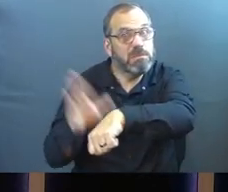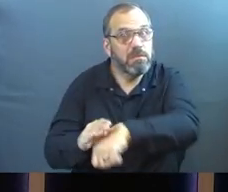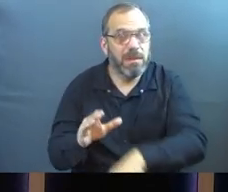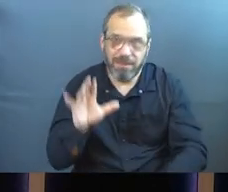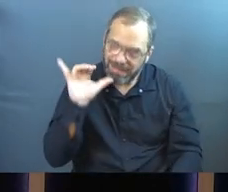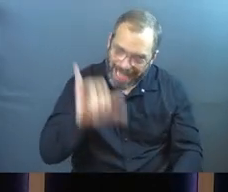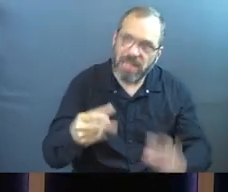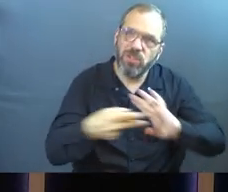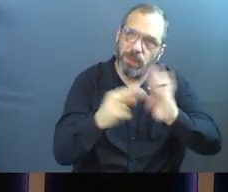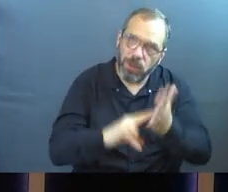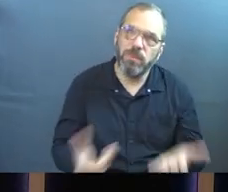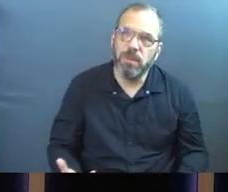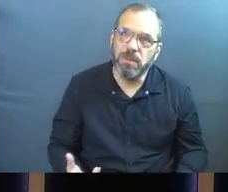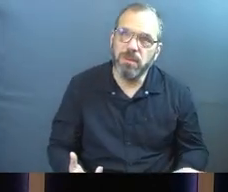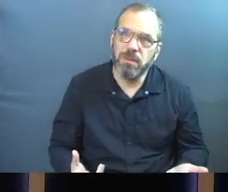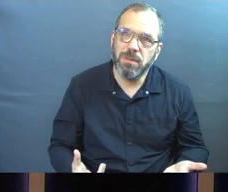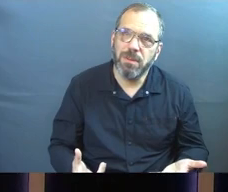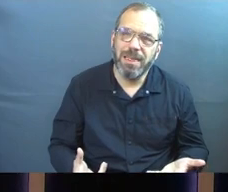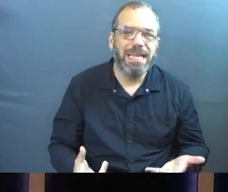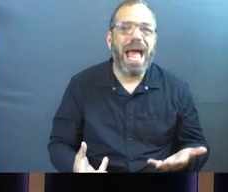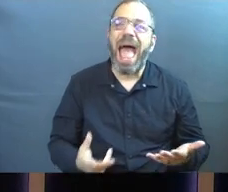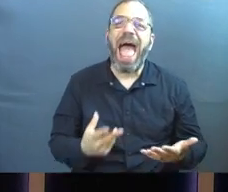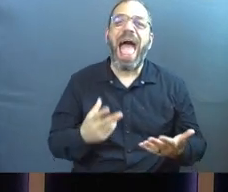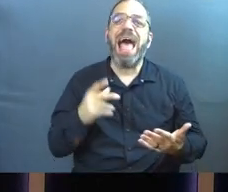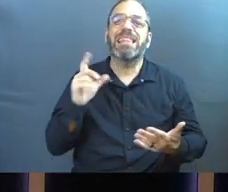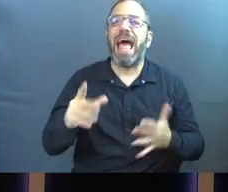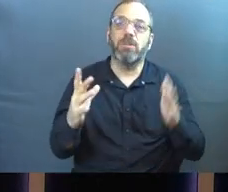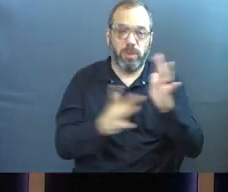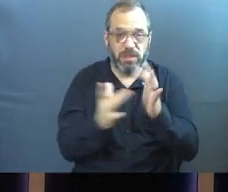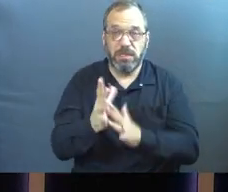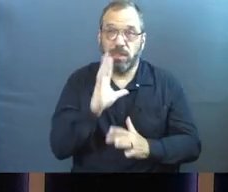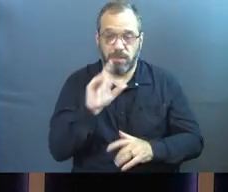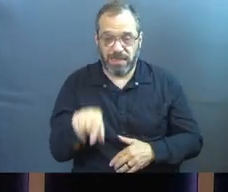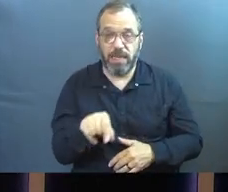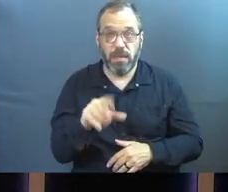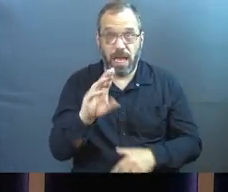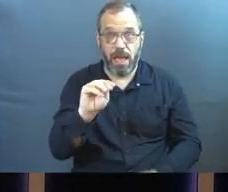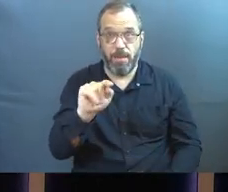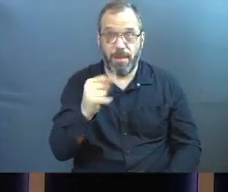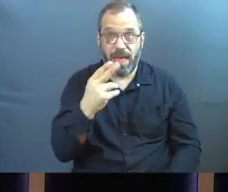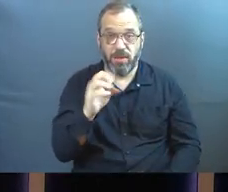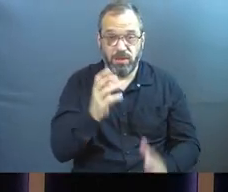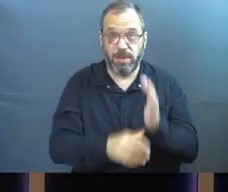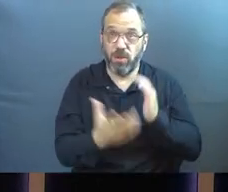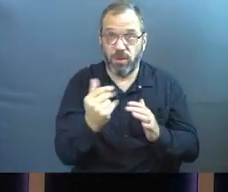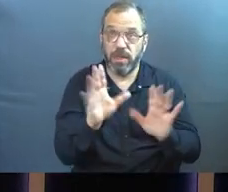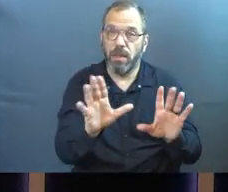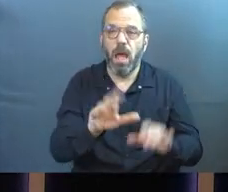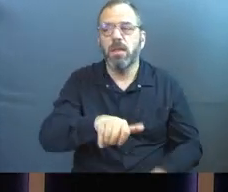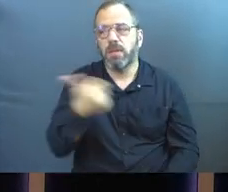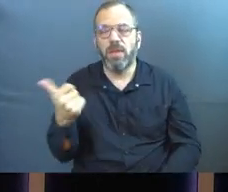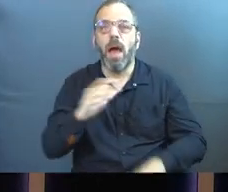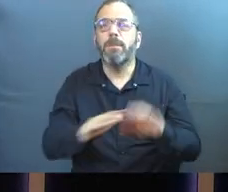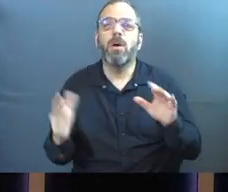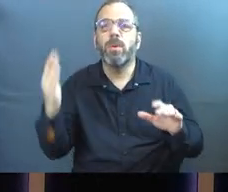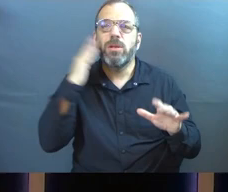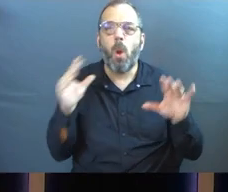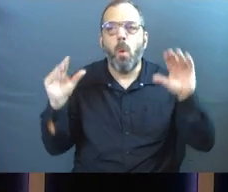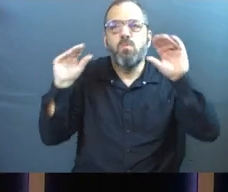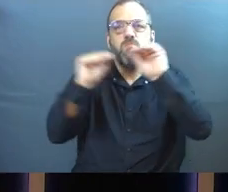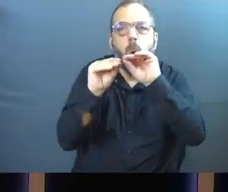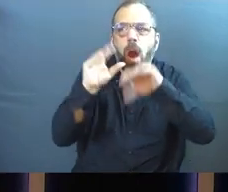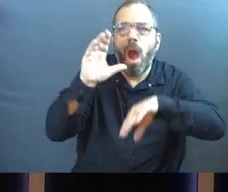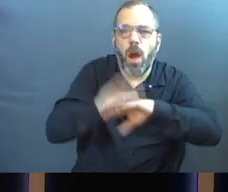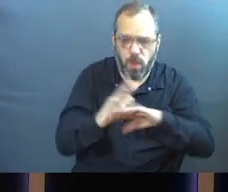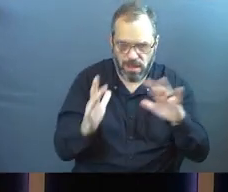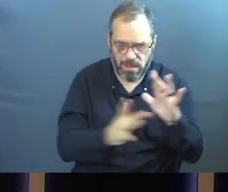That's why. And it's not the only space where Jesus speaks about this. Again, just like he said, we know more about